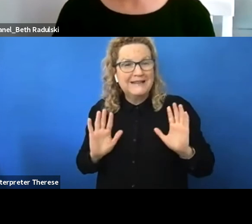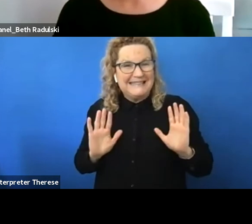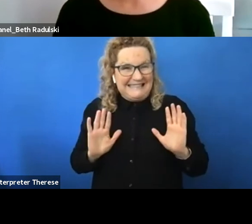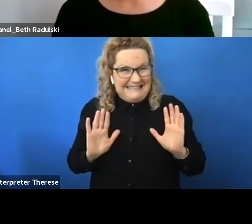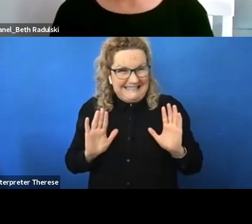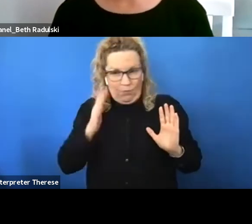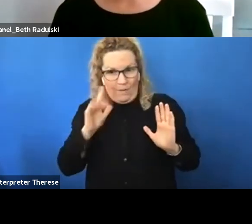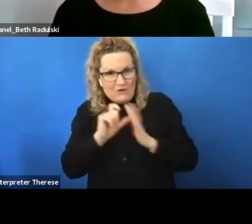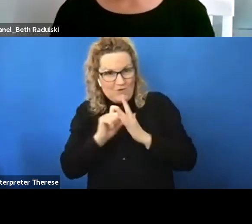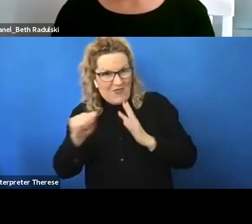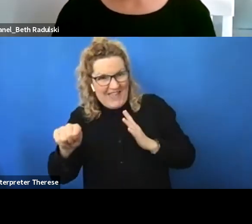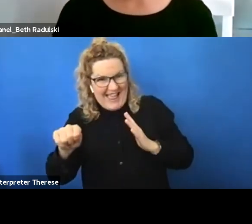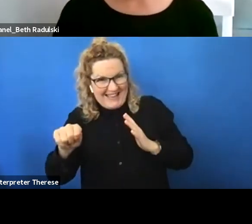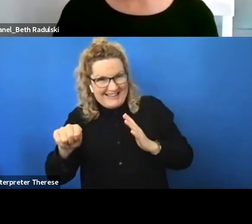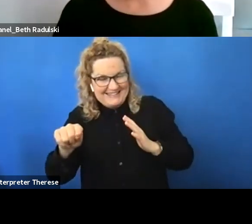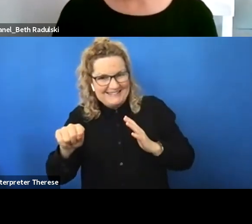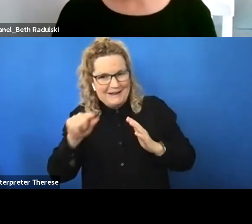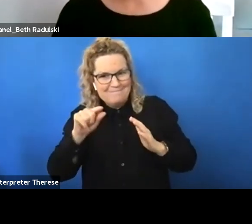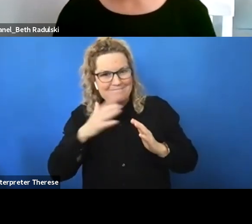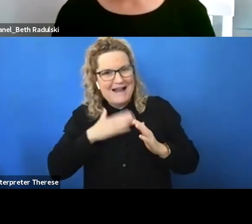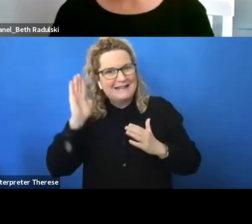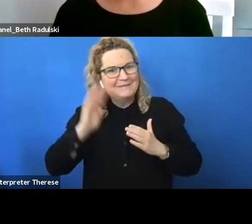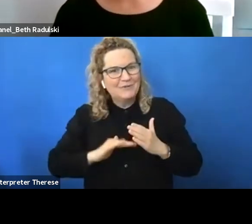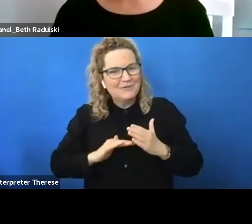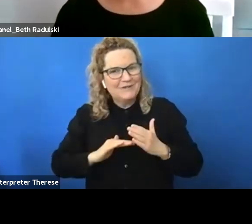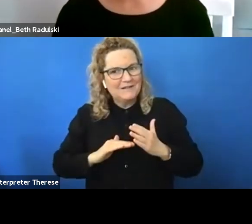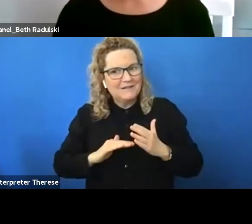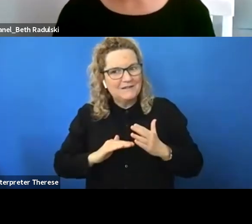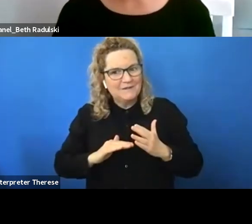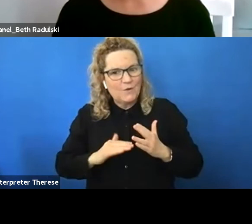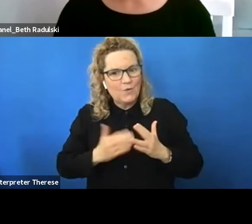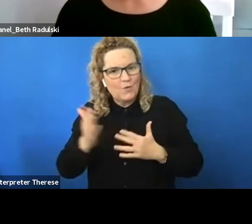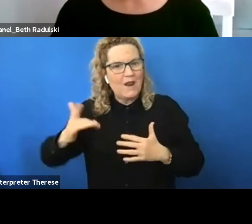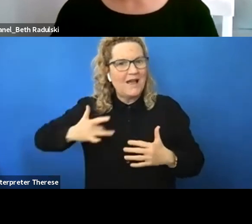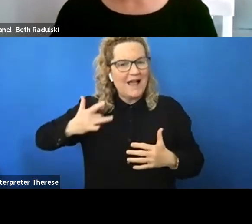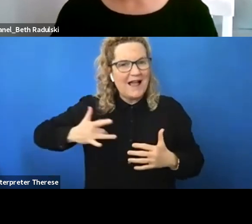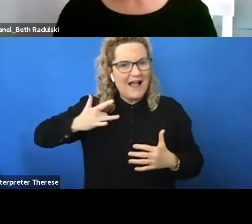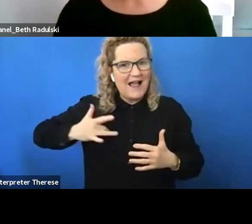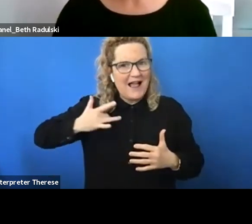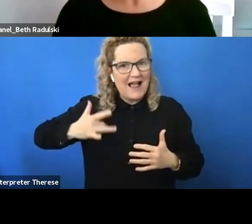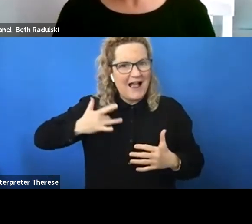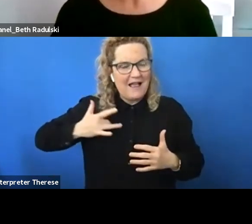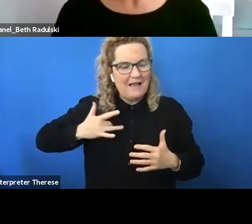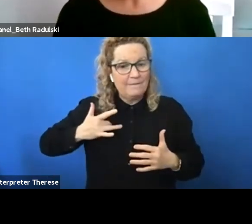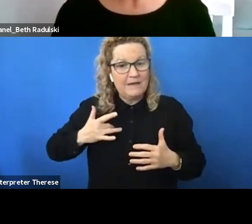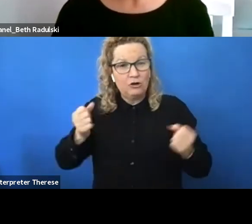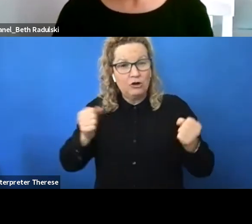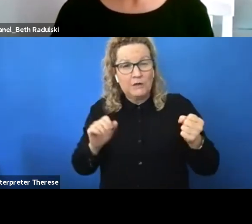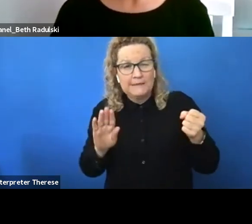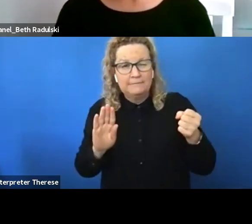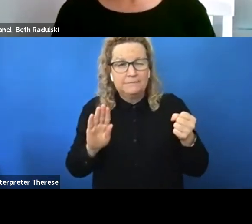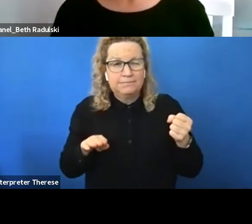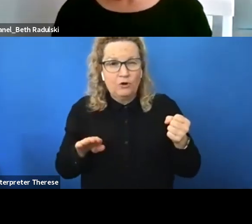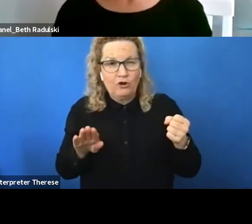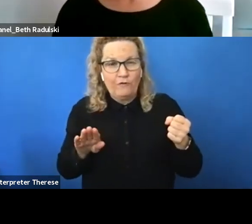cases throughout um life we have a tendency to slip back and slipping